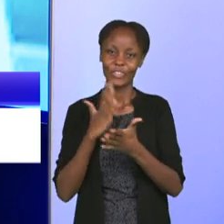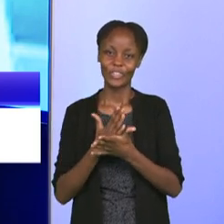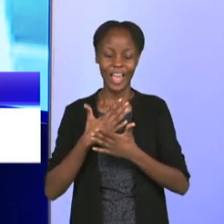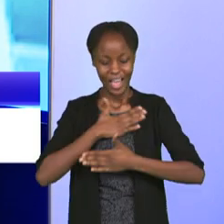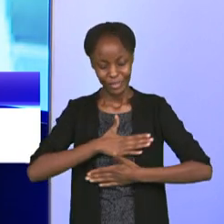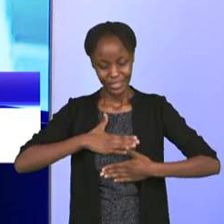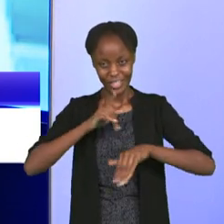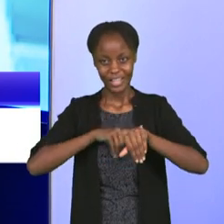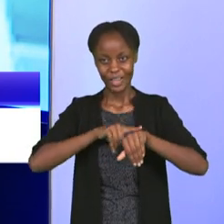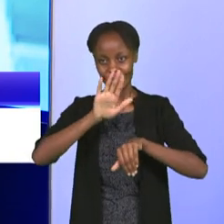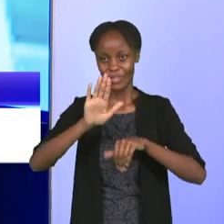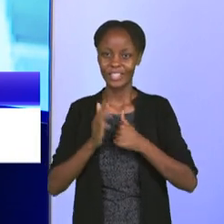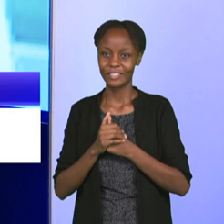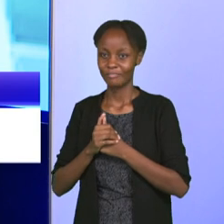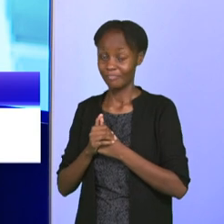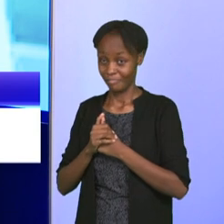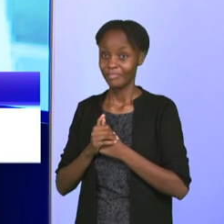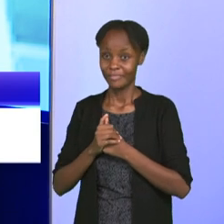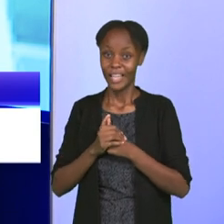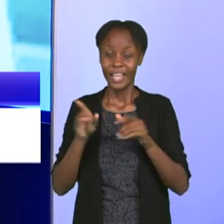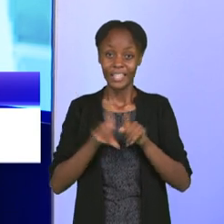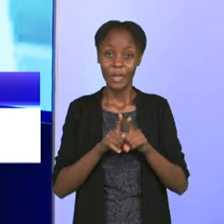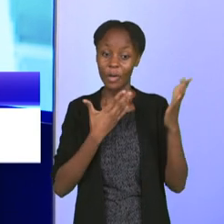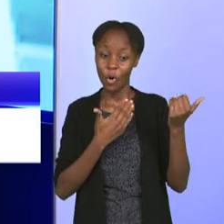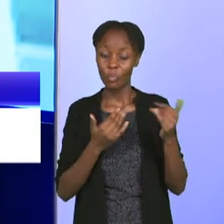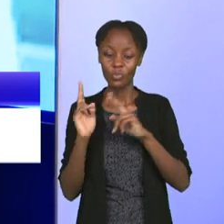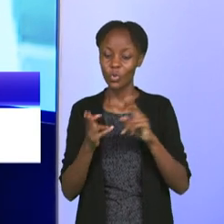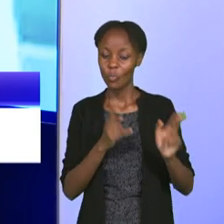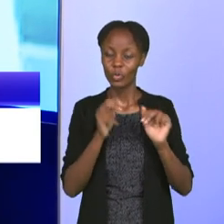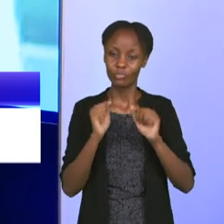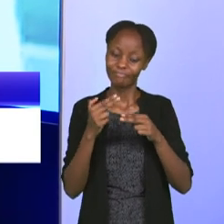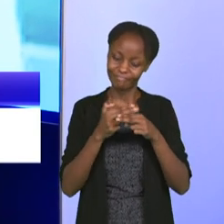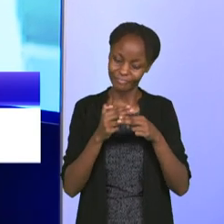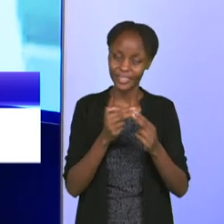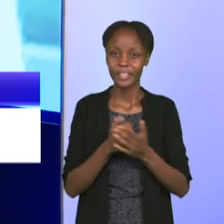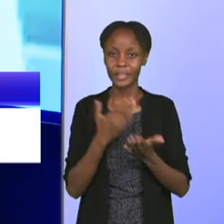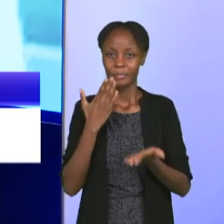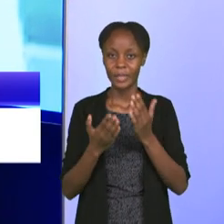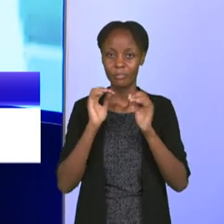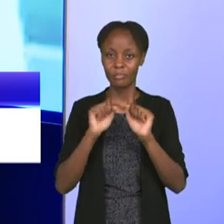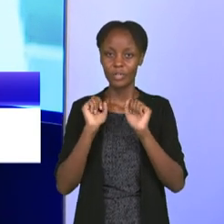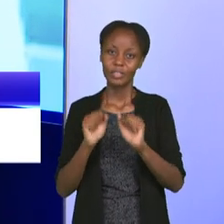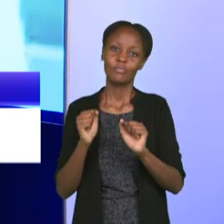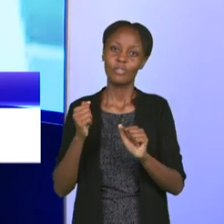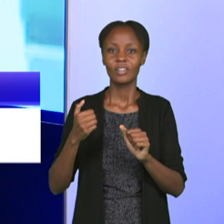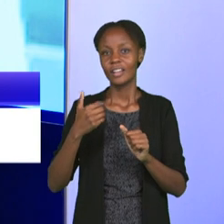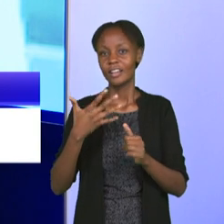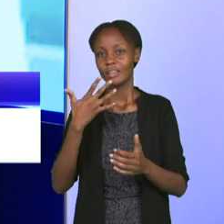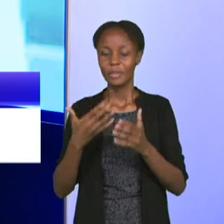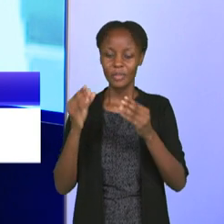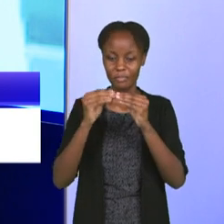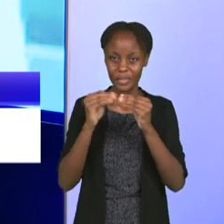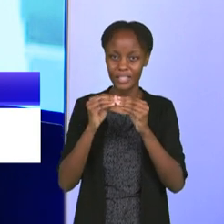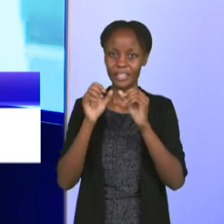I wish you all the best. was a pleasure. We are hoping that normalcy is going to return soon so that maybe our paths may cross come